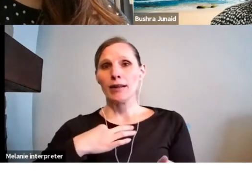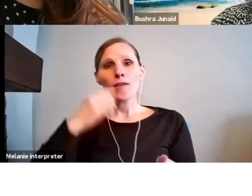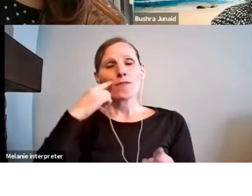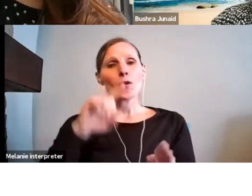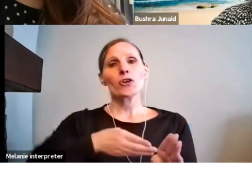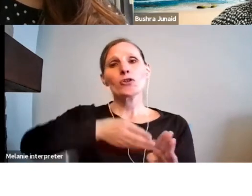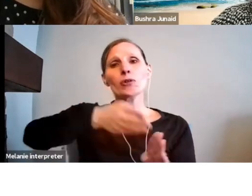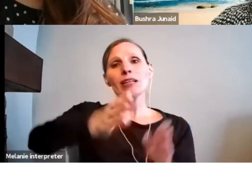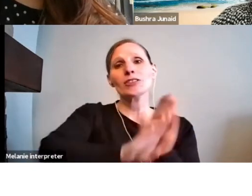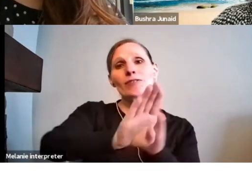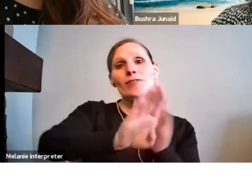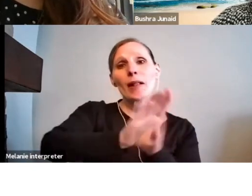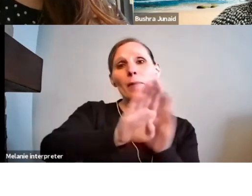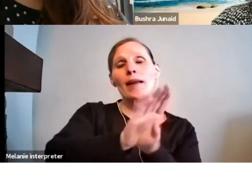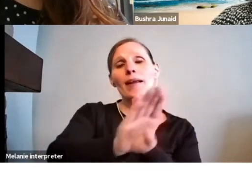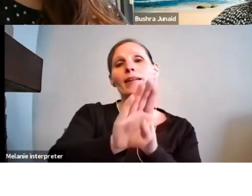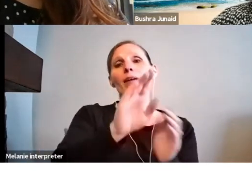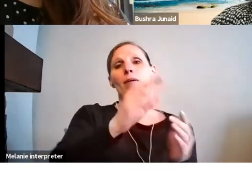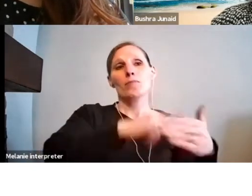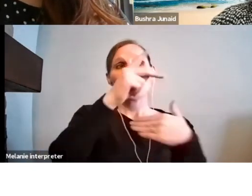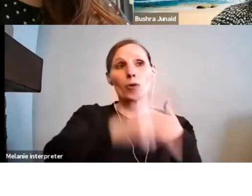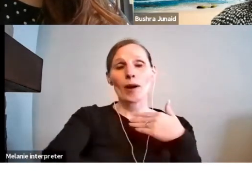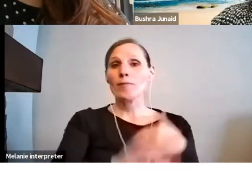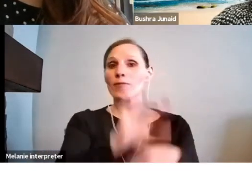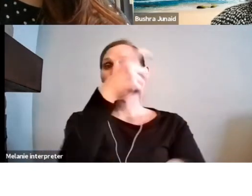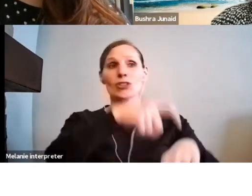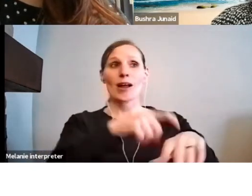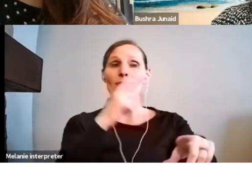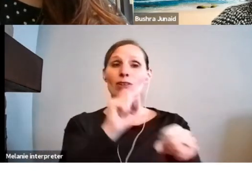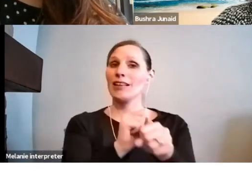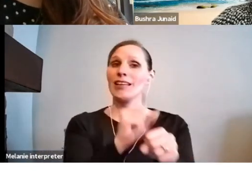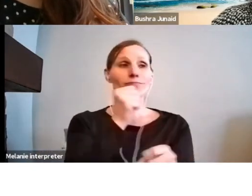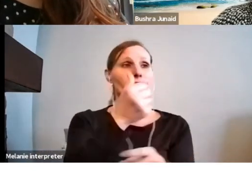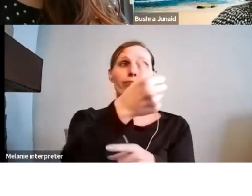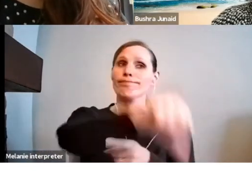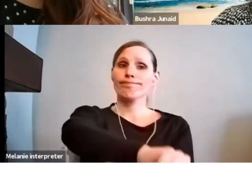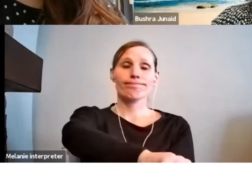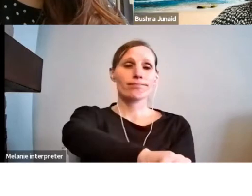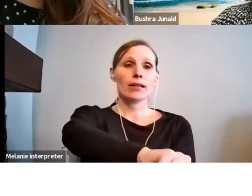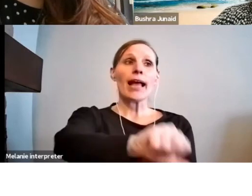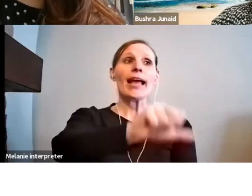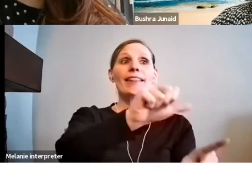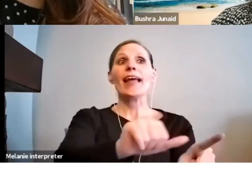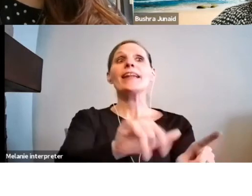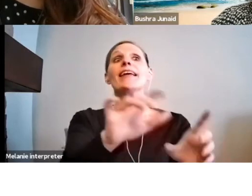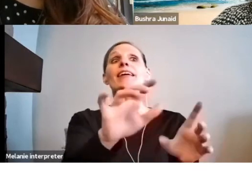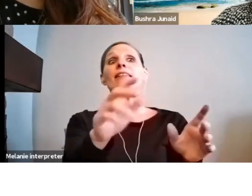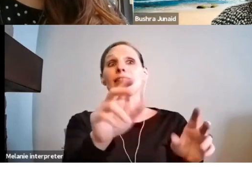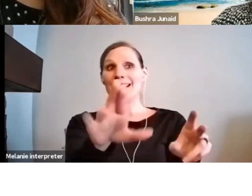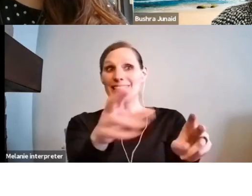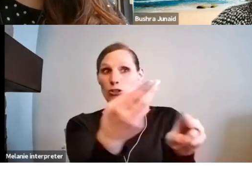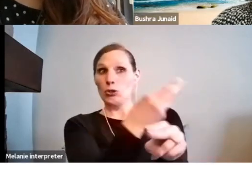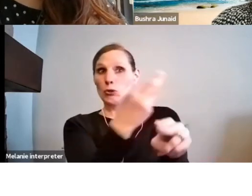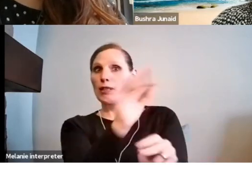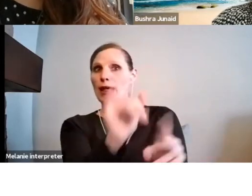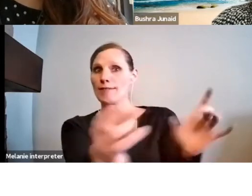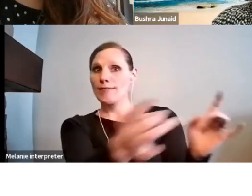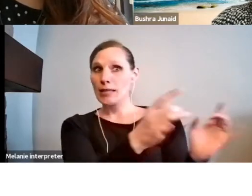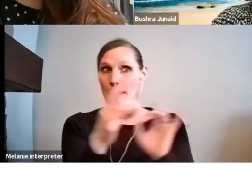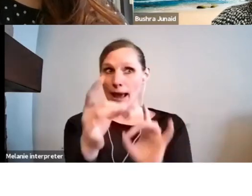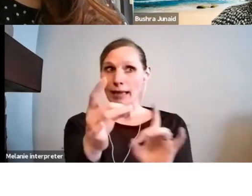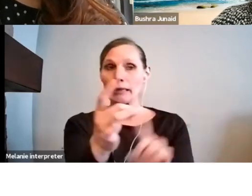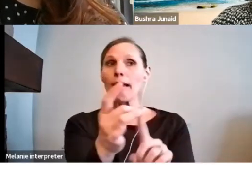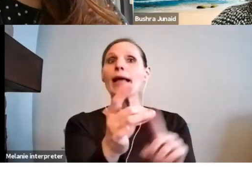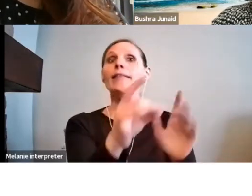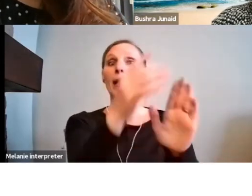First time unsuccessful, asked for feedback, and that they incorporated the feedback and the second application was pretty flawless,